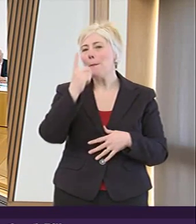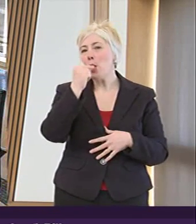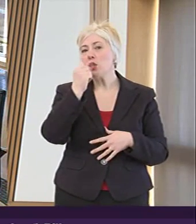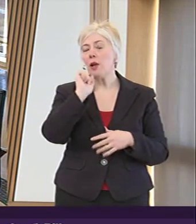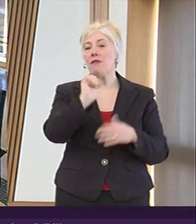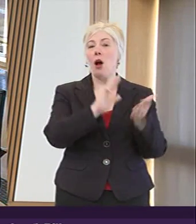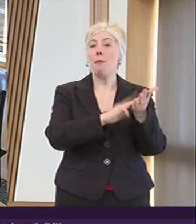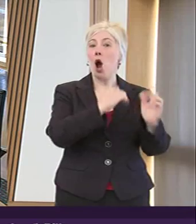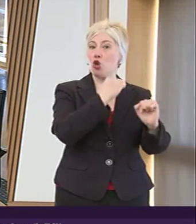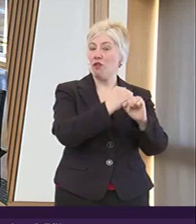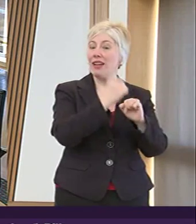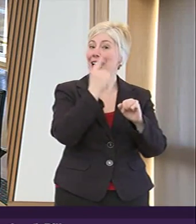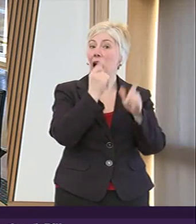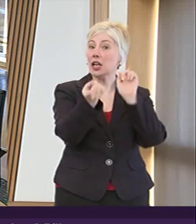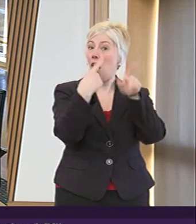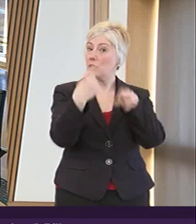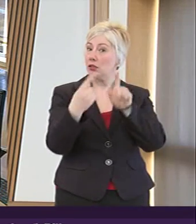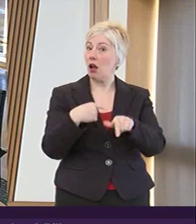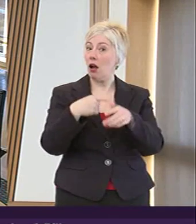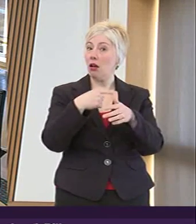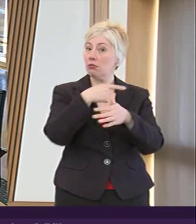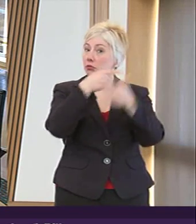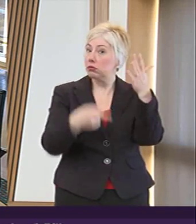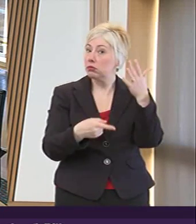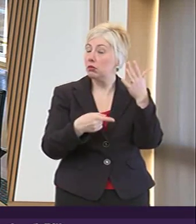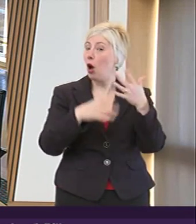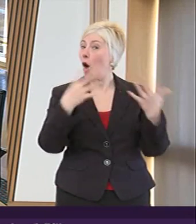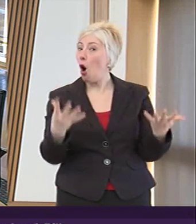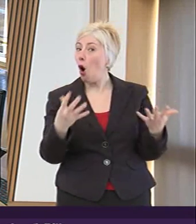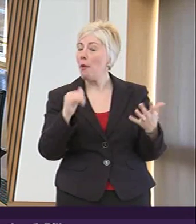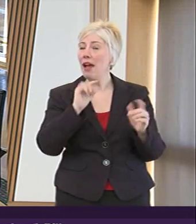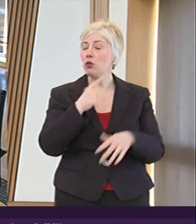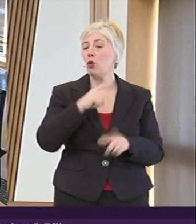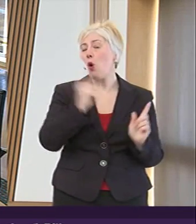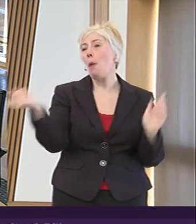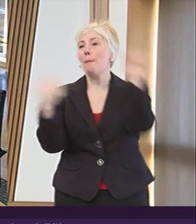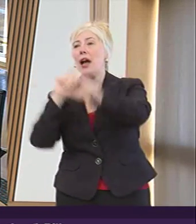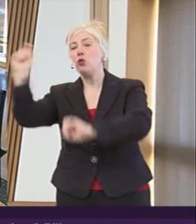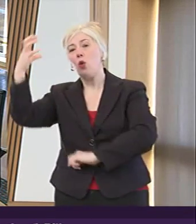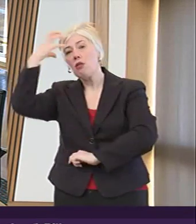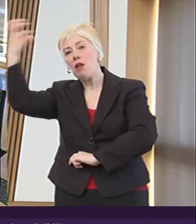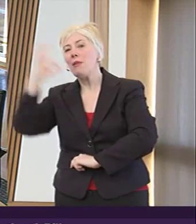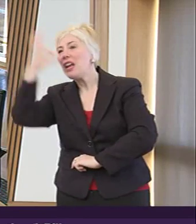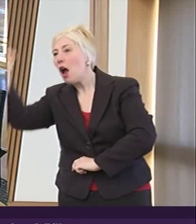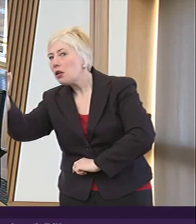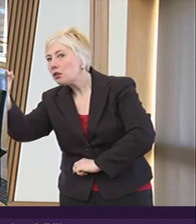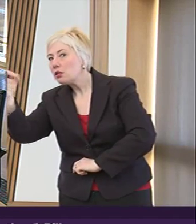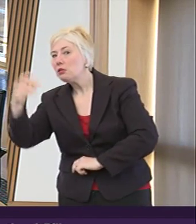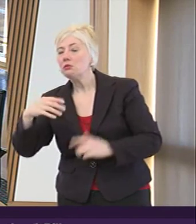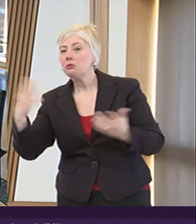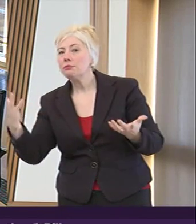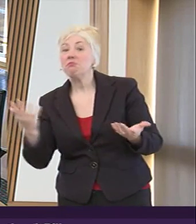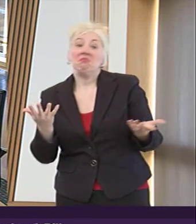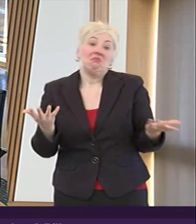the member to answer all of these questions or will some of it have to be referred back to the government well I'm sure the answer to that